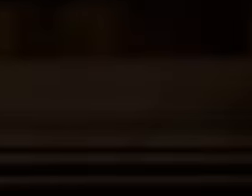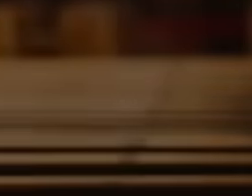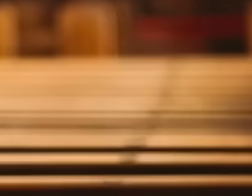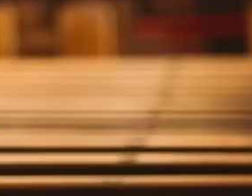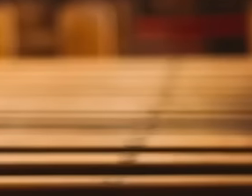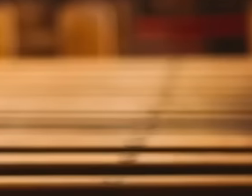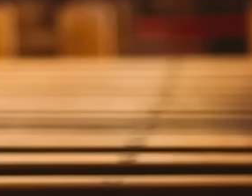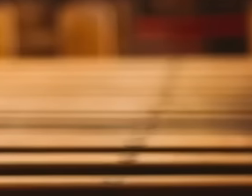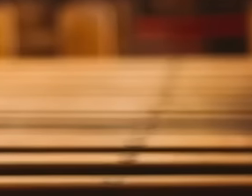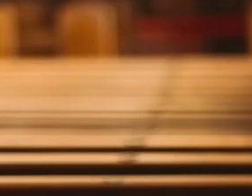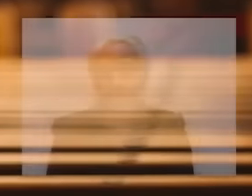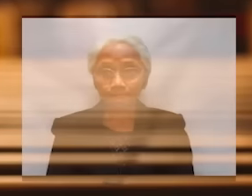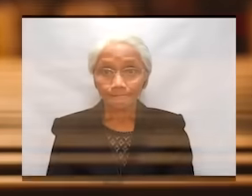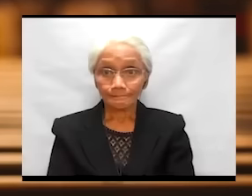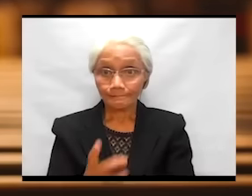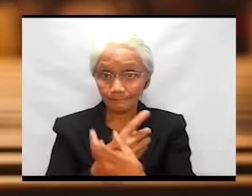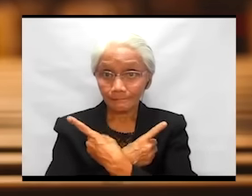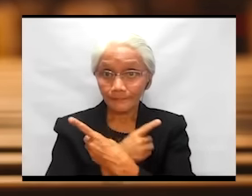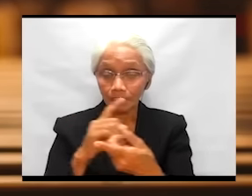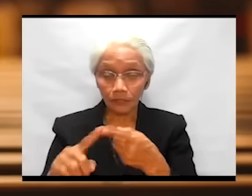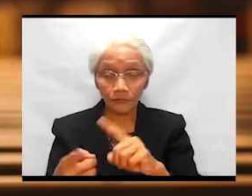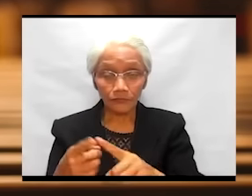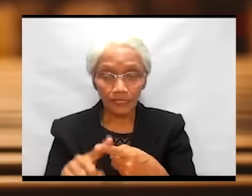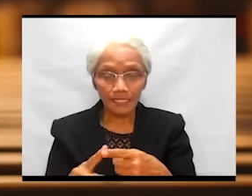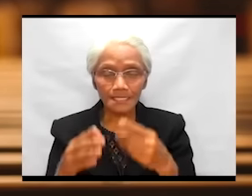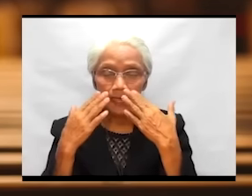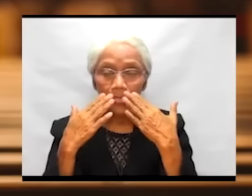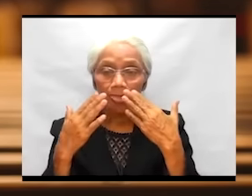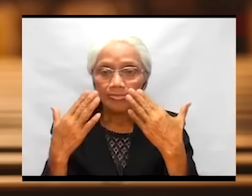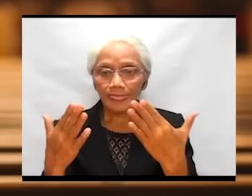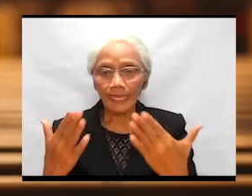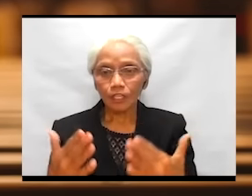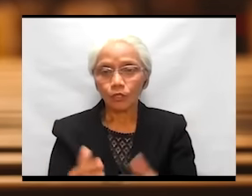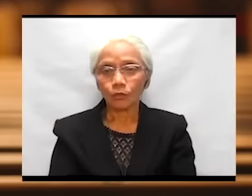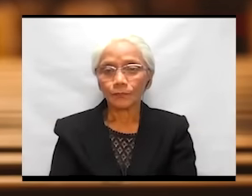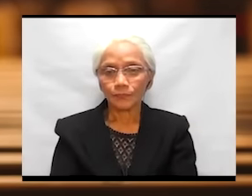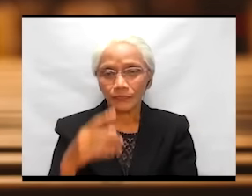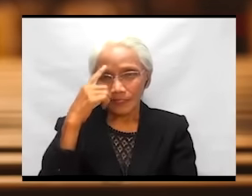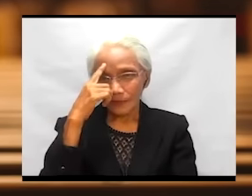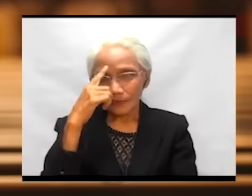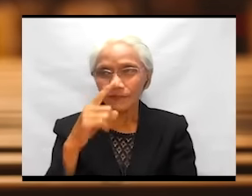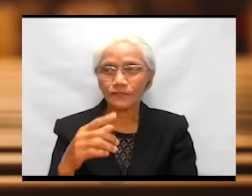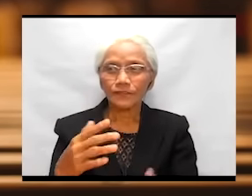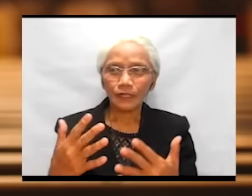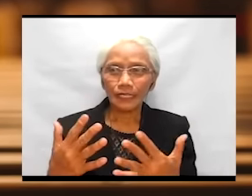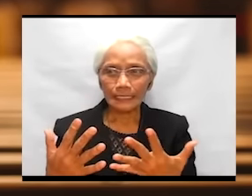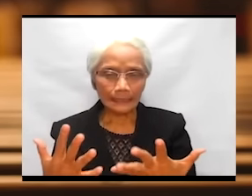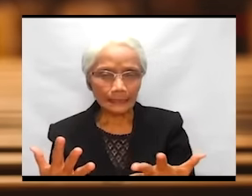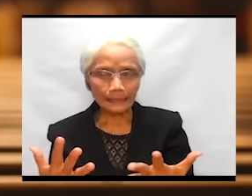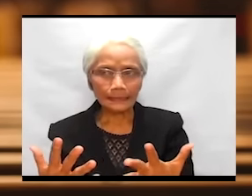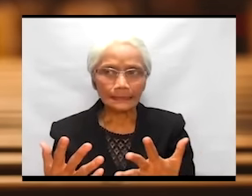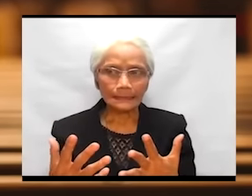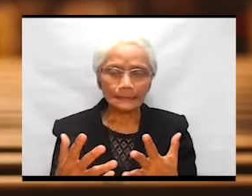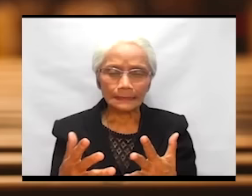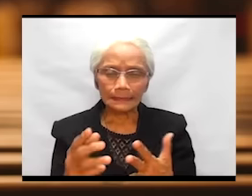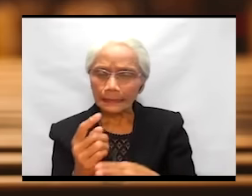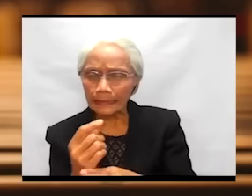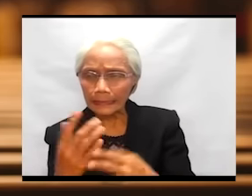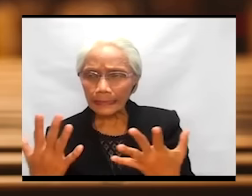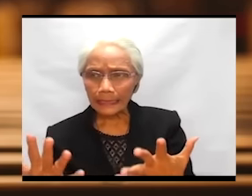my dear friends, thank you for joining us in this Lenten recollection,